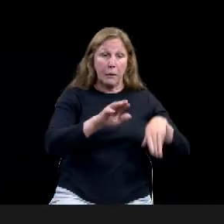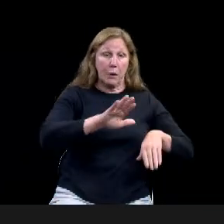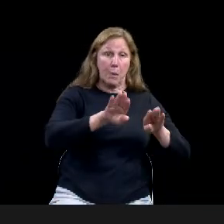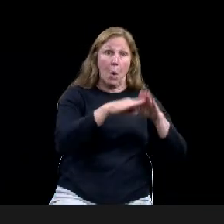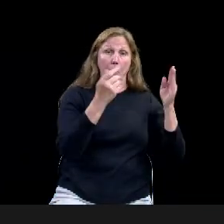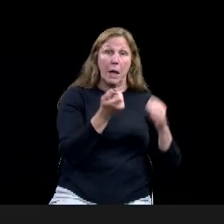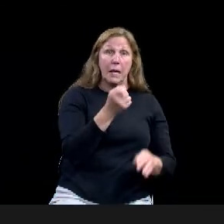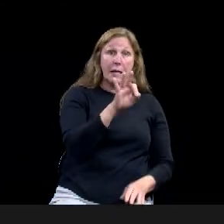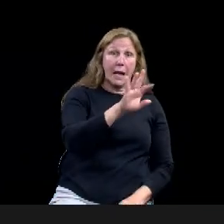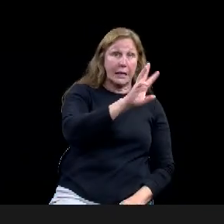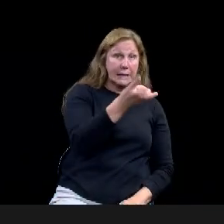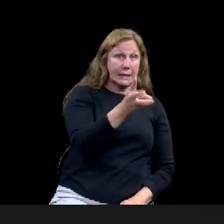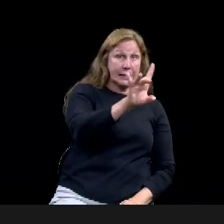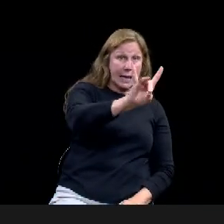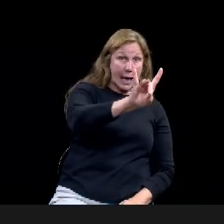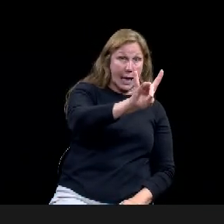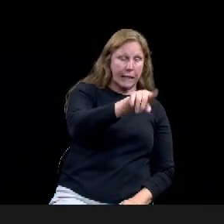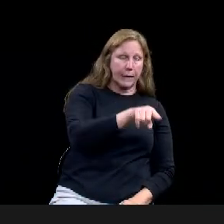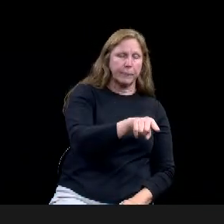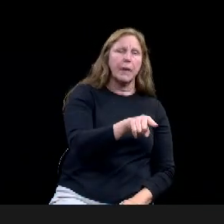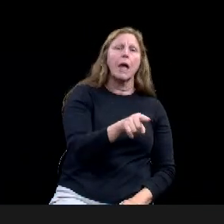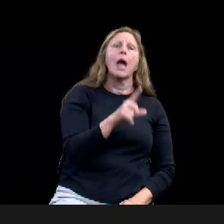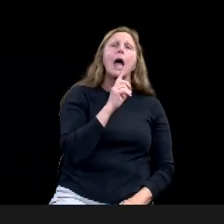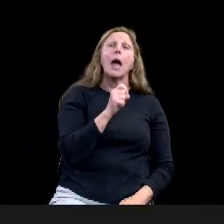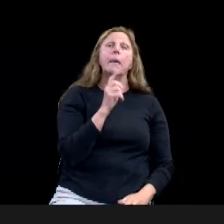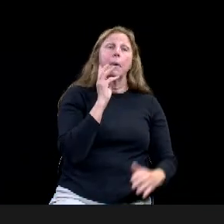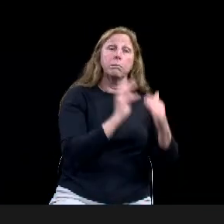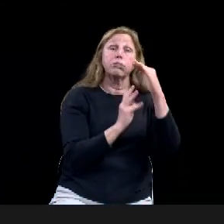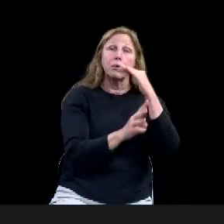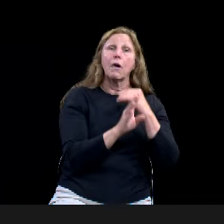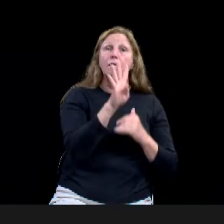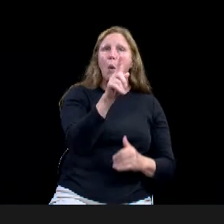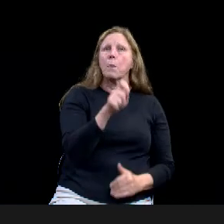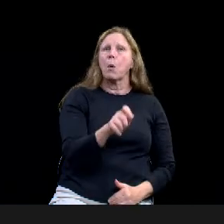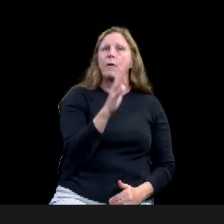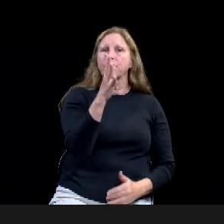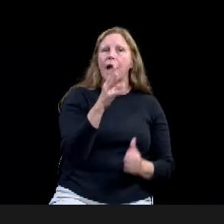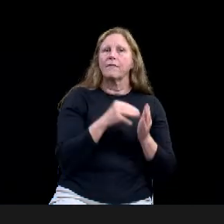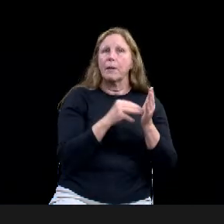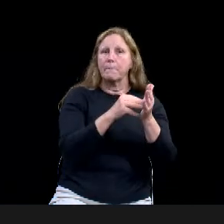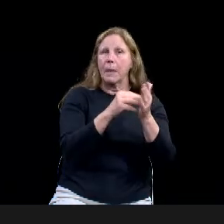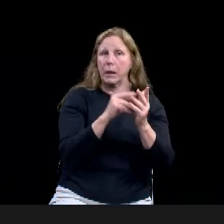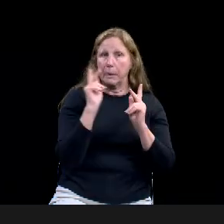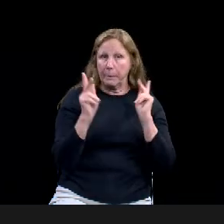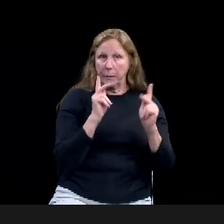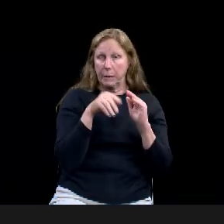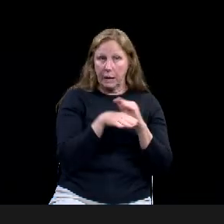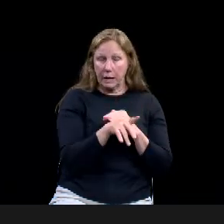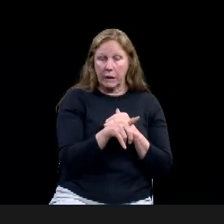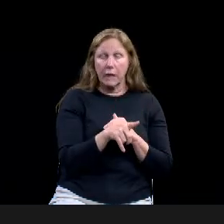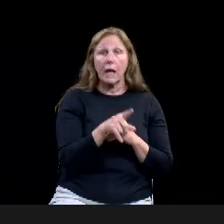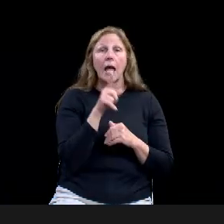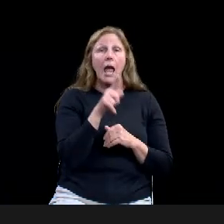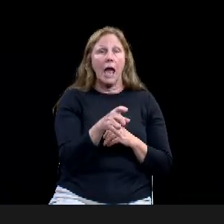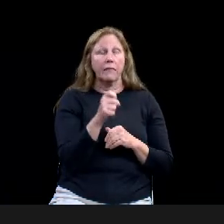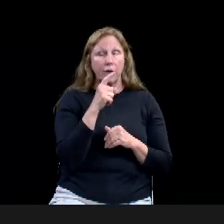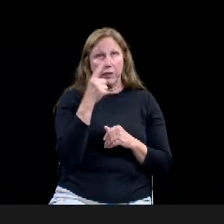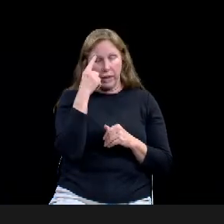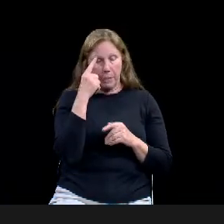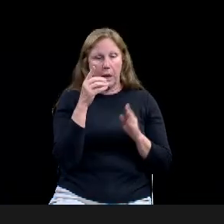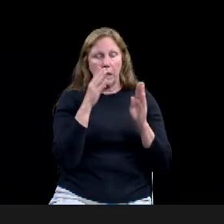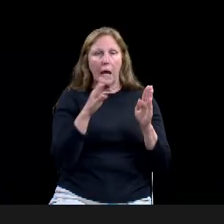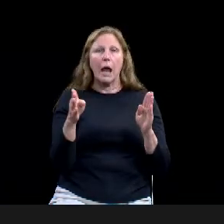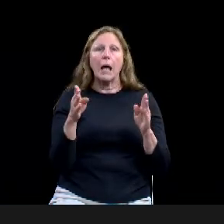If you put this in real terms, it would fill up McLean Stadium almost a hundred times. Uh, it has brought in an